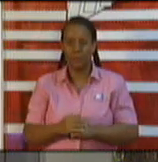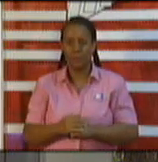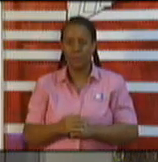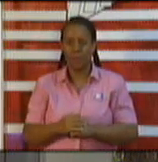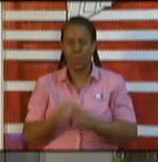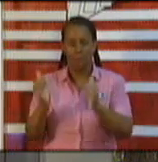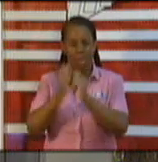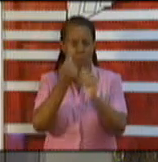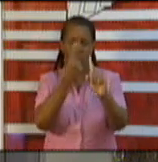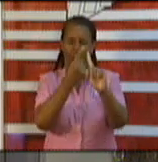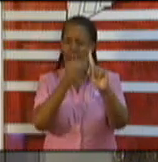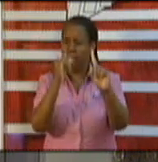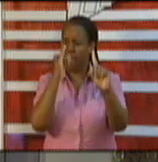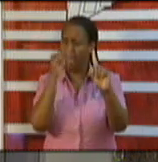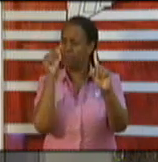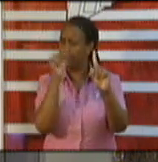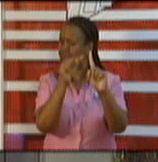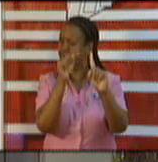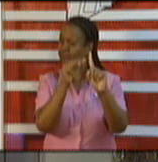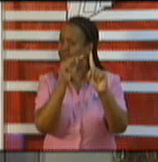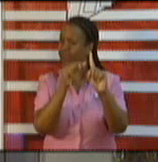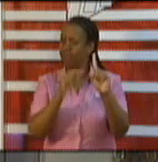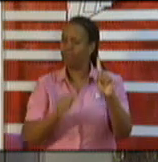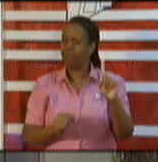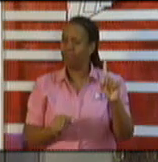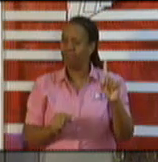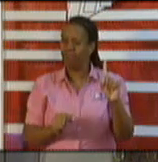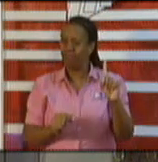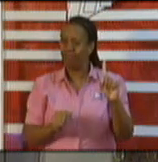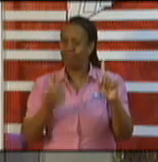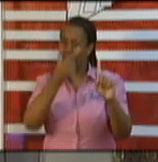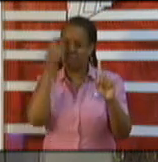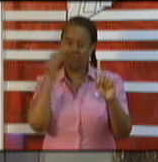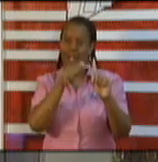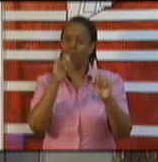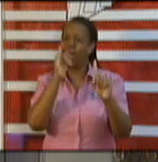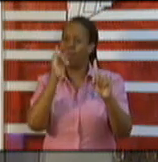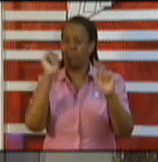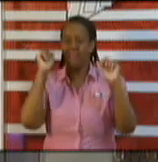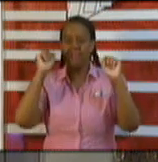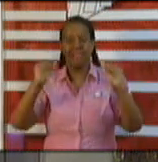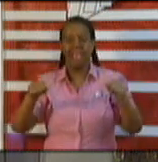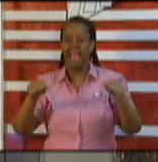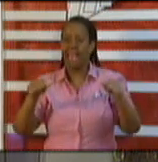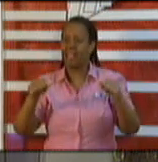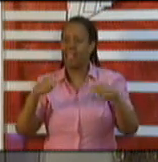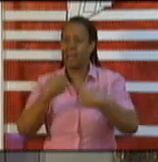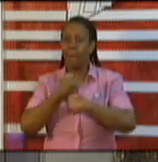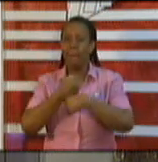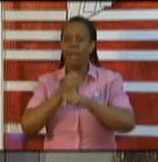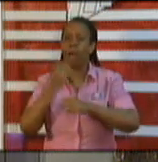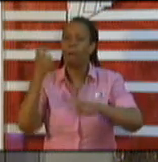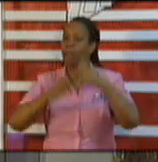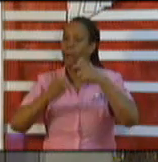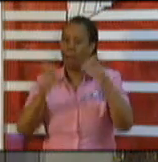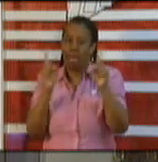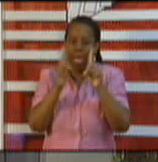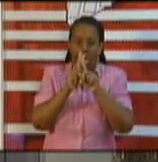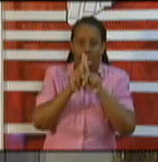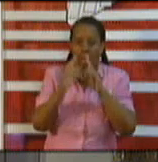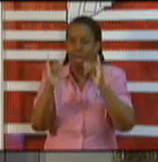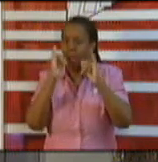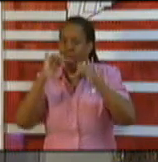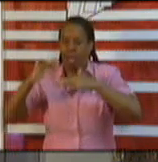which has the potential to erase every single gain that we have made. We took a